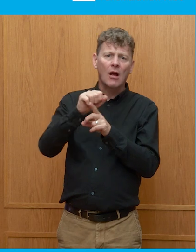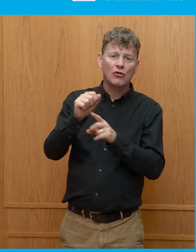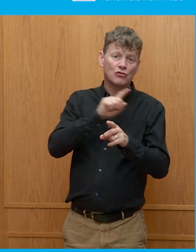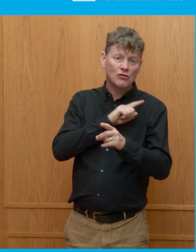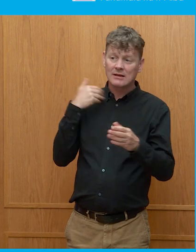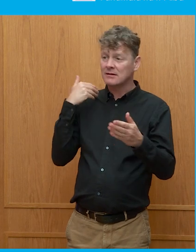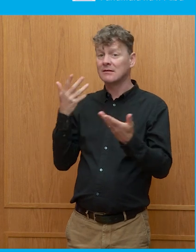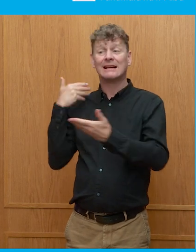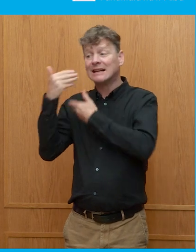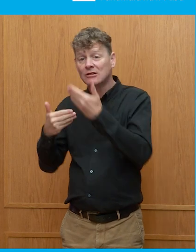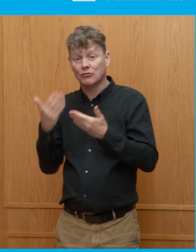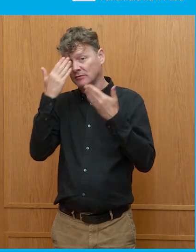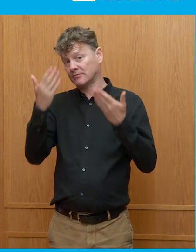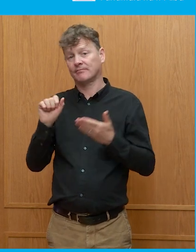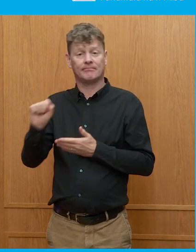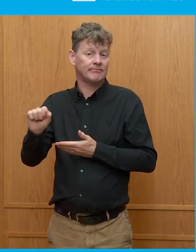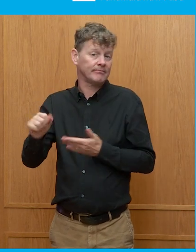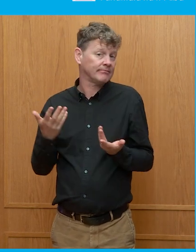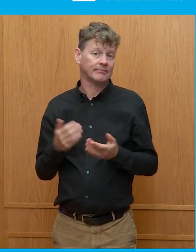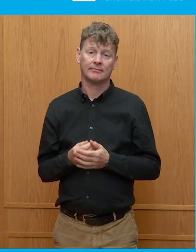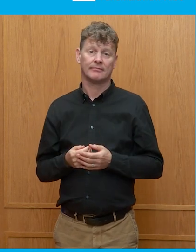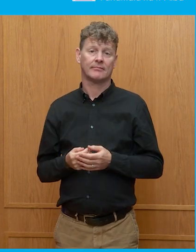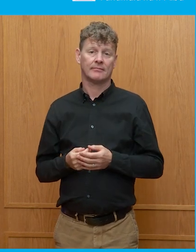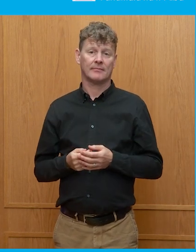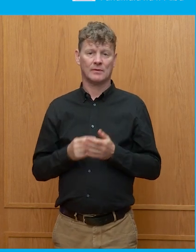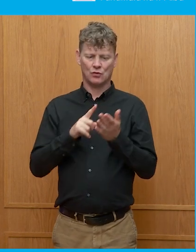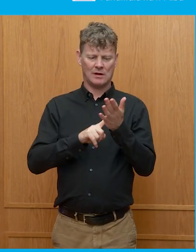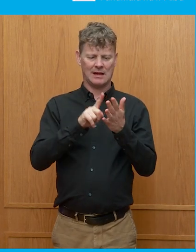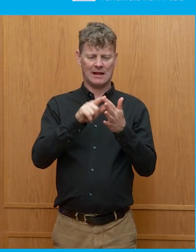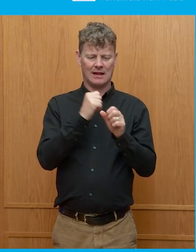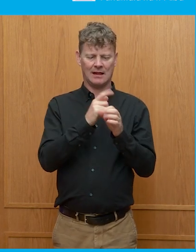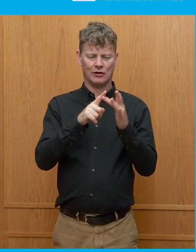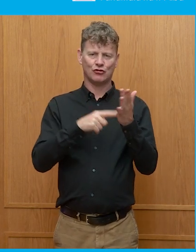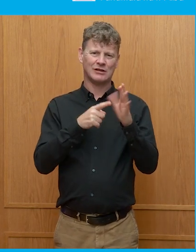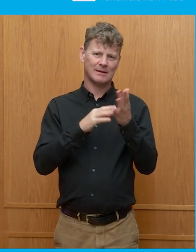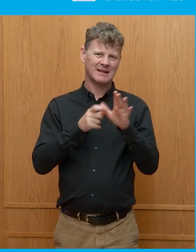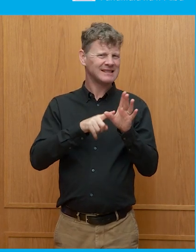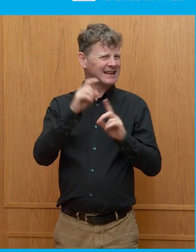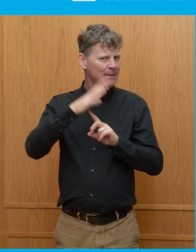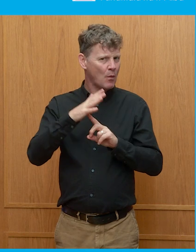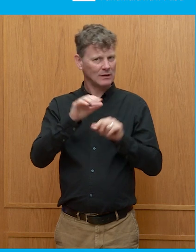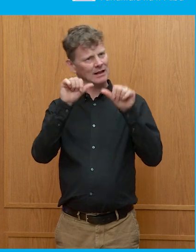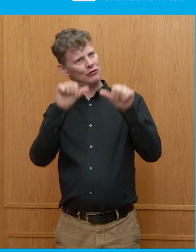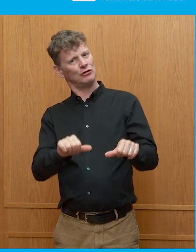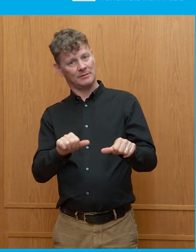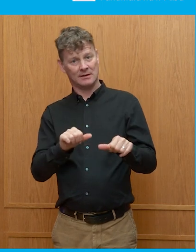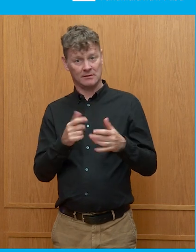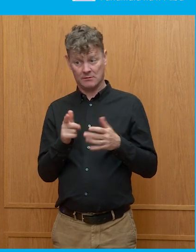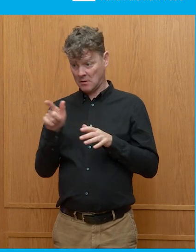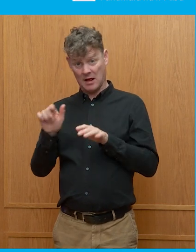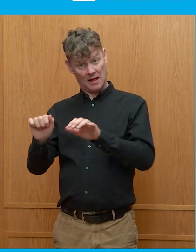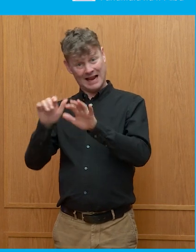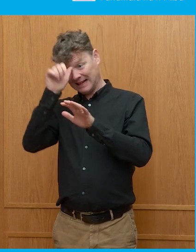reasons compared to what they used to in the past. So the legitimacy thing is really important, right? If that's your audience, absolutely fine.